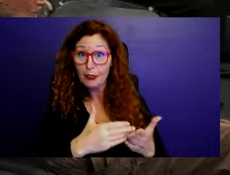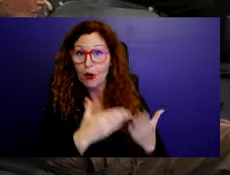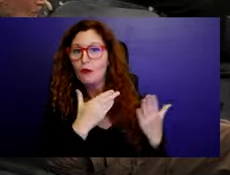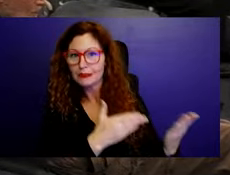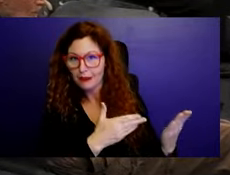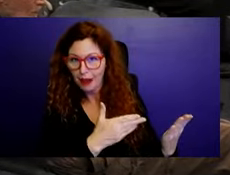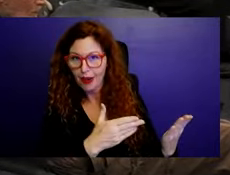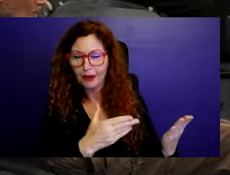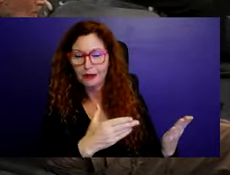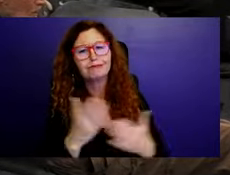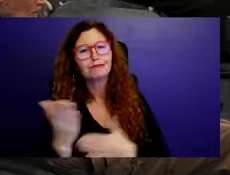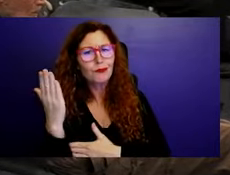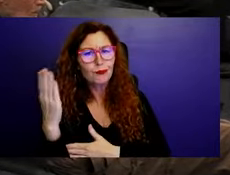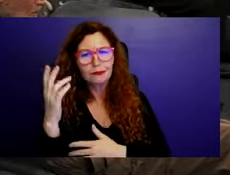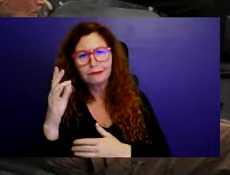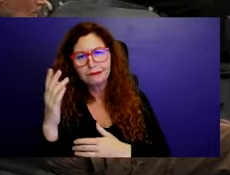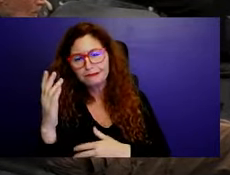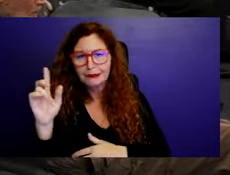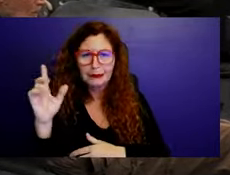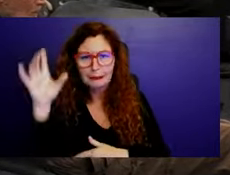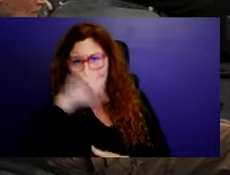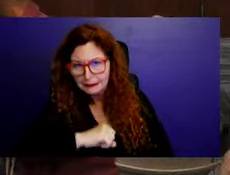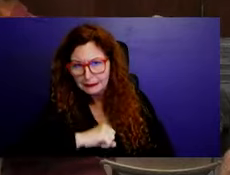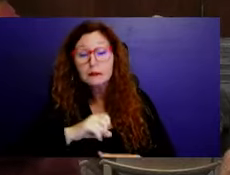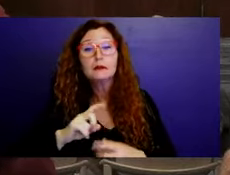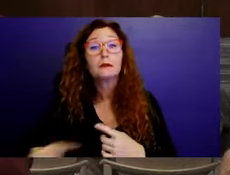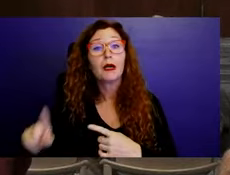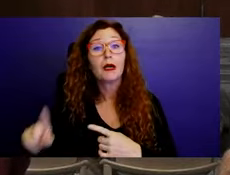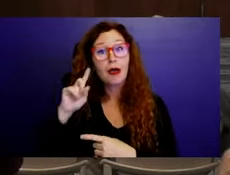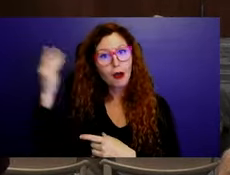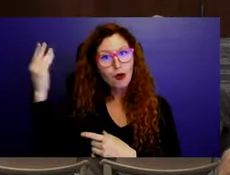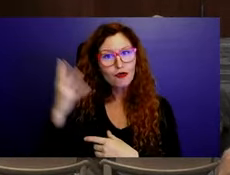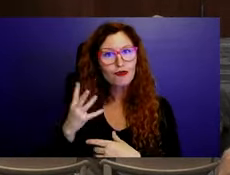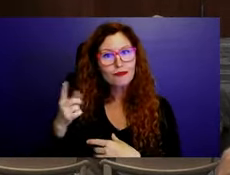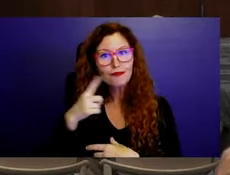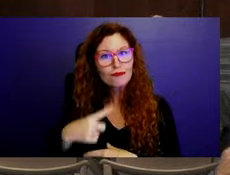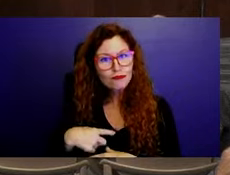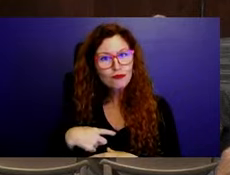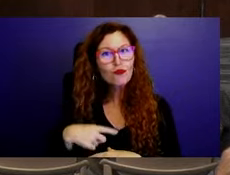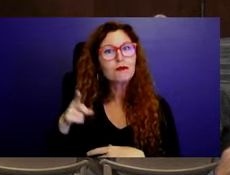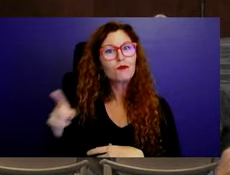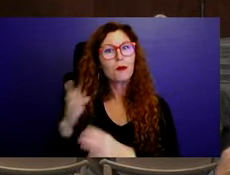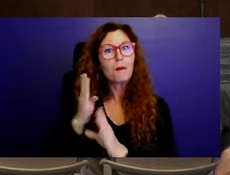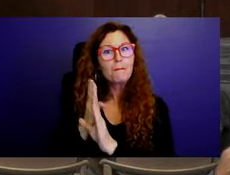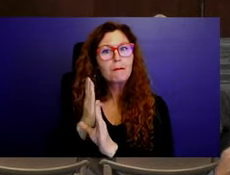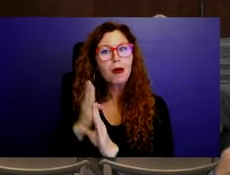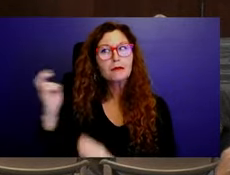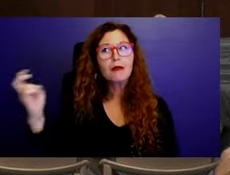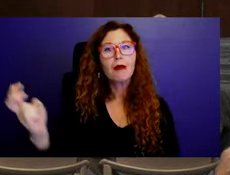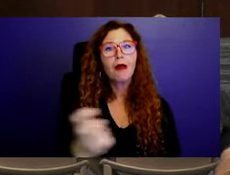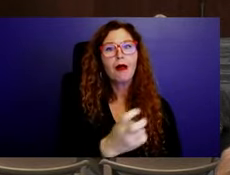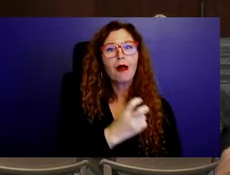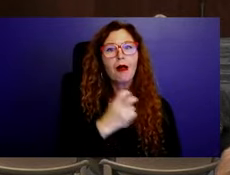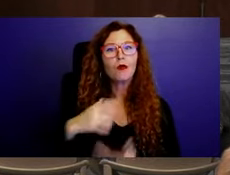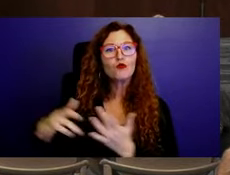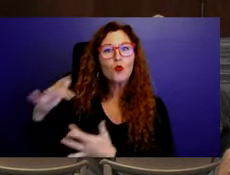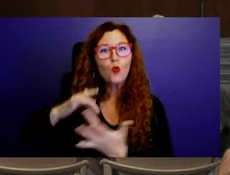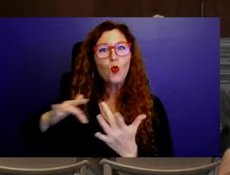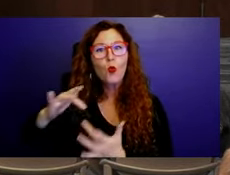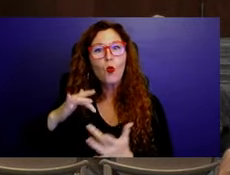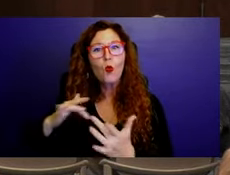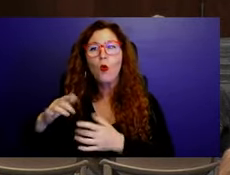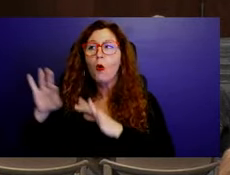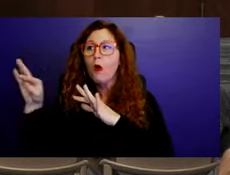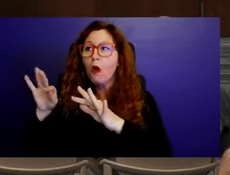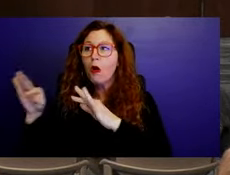historical sites, which I thought was a phenomenal idea. I think that's good to showcase the city and the county. So thank you for that. The next